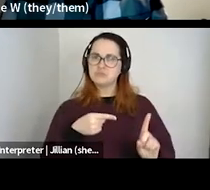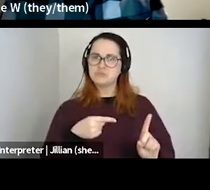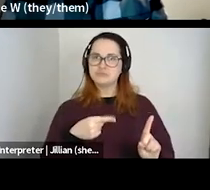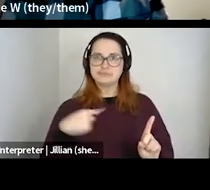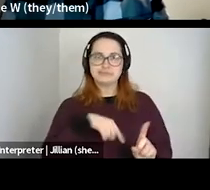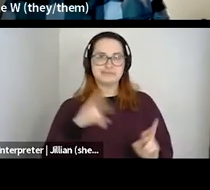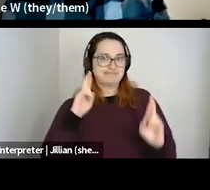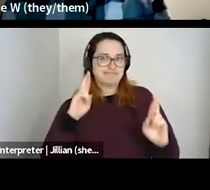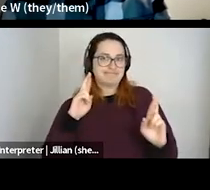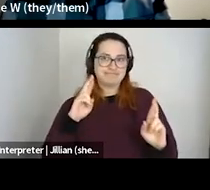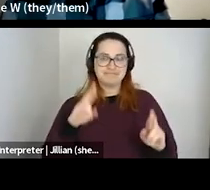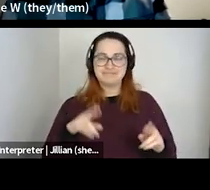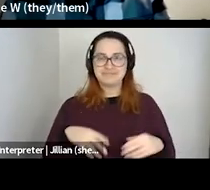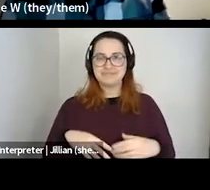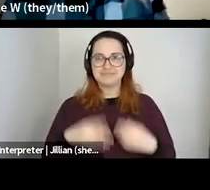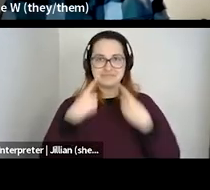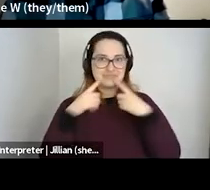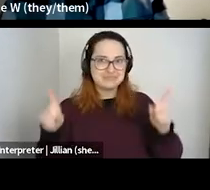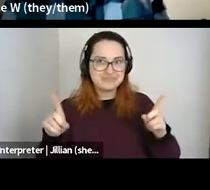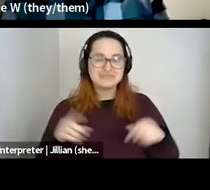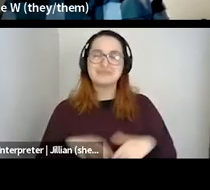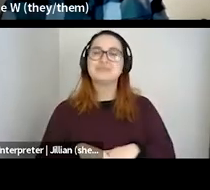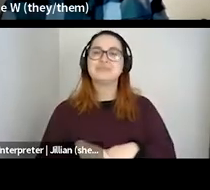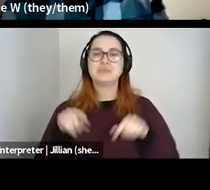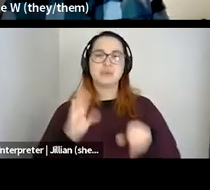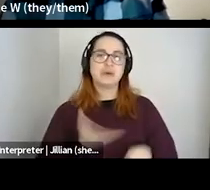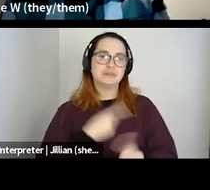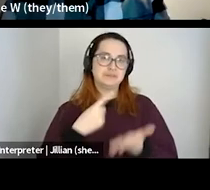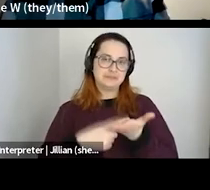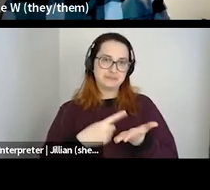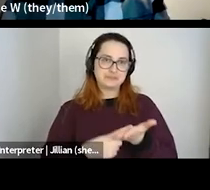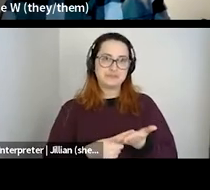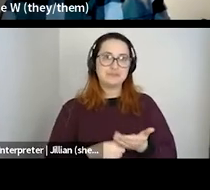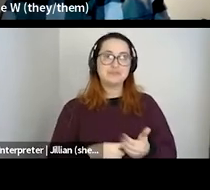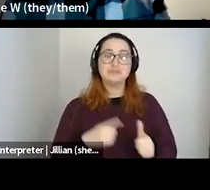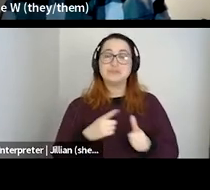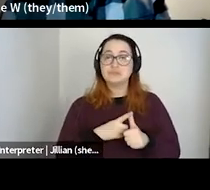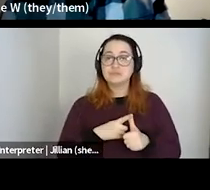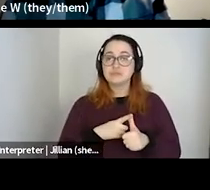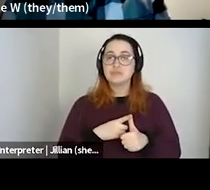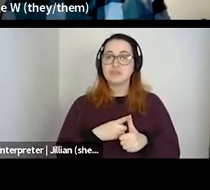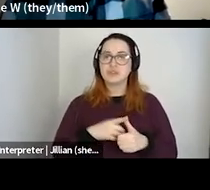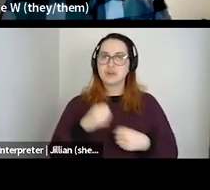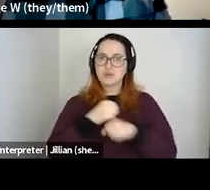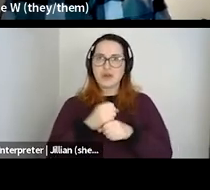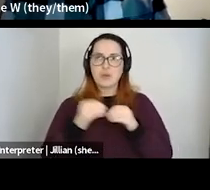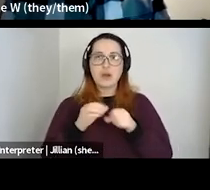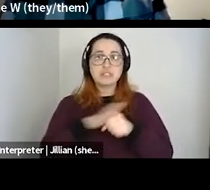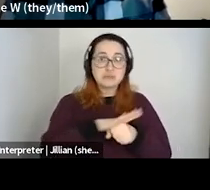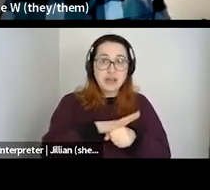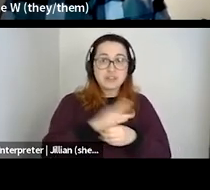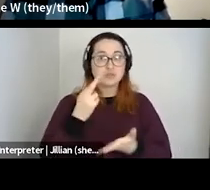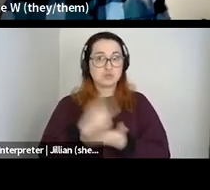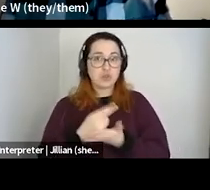hoping to achieve through our discussion this evening. We want to create more spaces and resources for